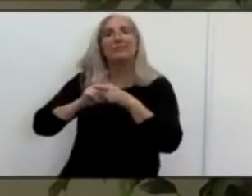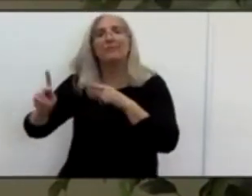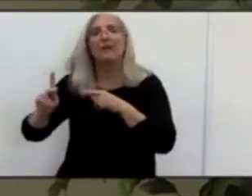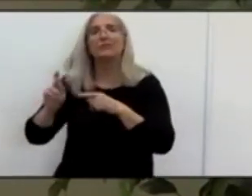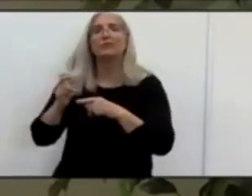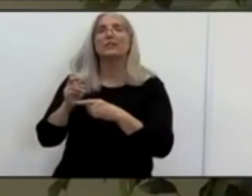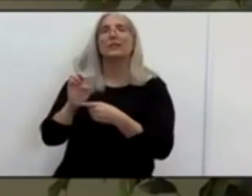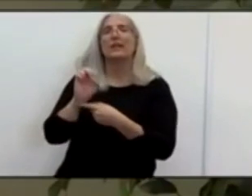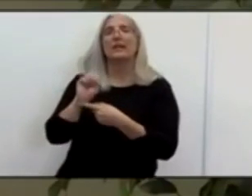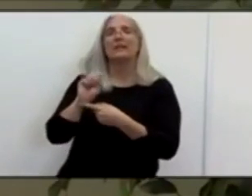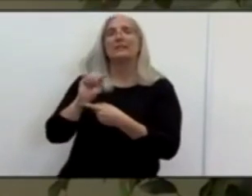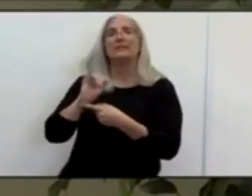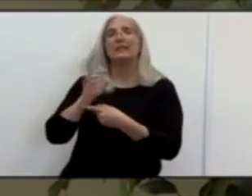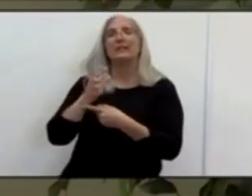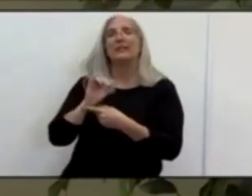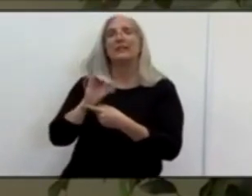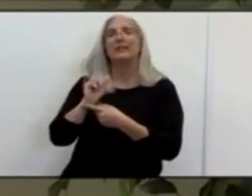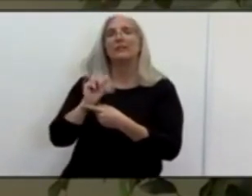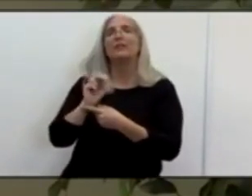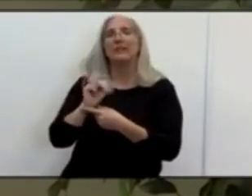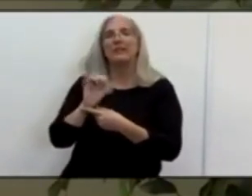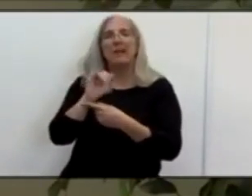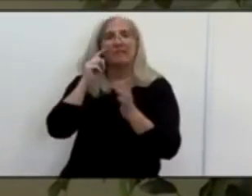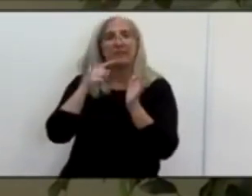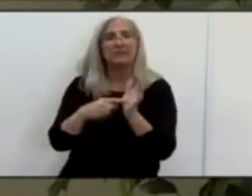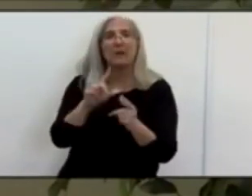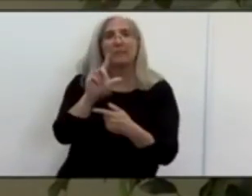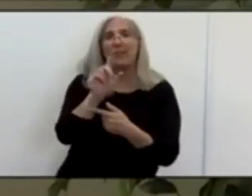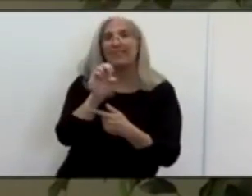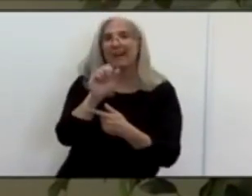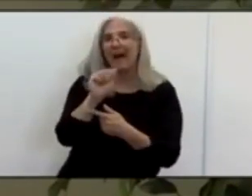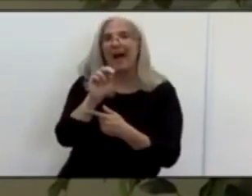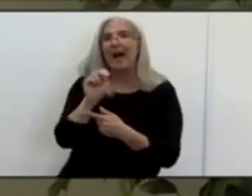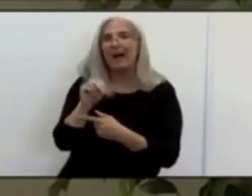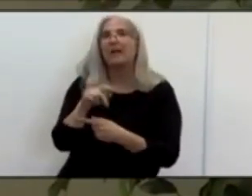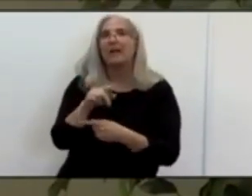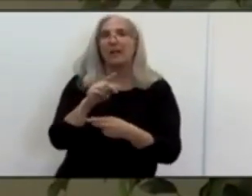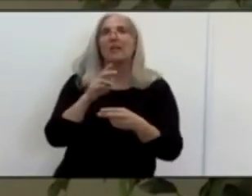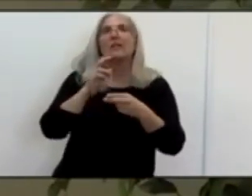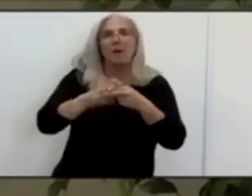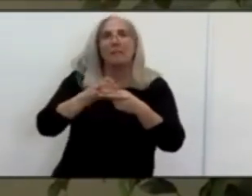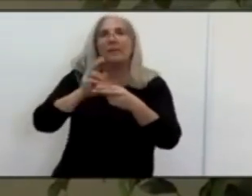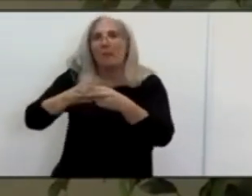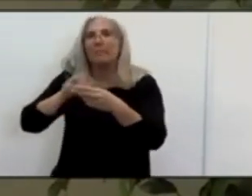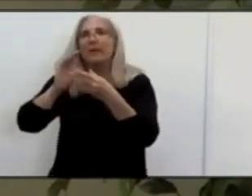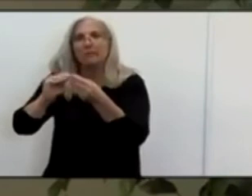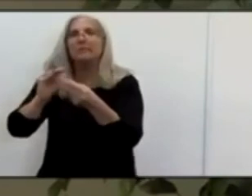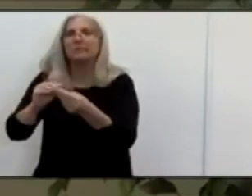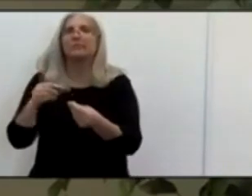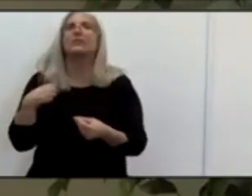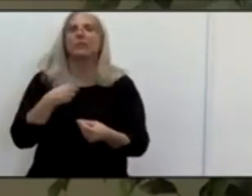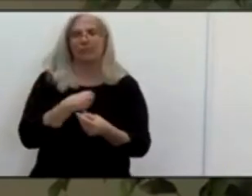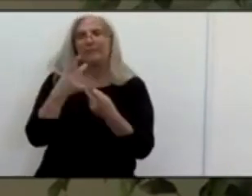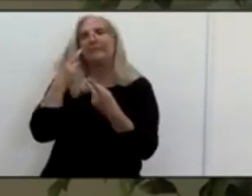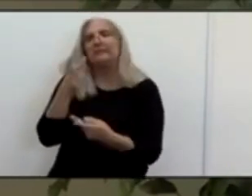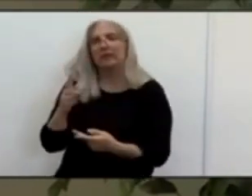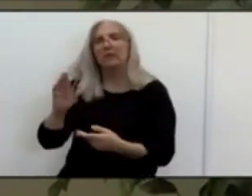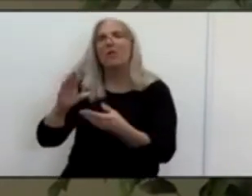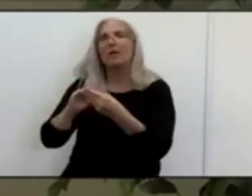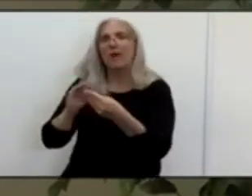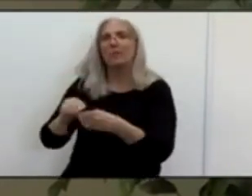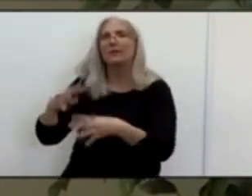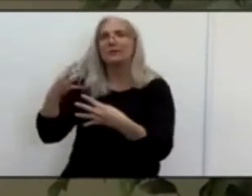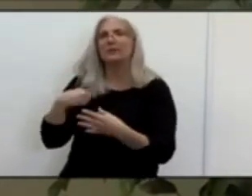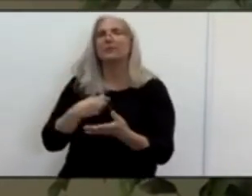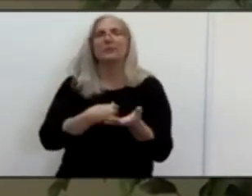care services is something that's in every single topic, um, every meeting that we're having, that we've been having. And we hope to see a day where we're able to have, um,